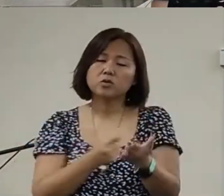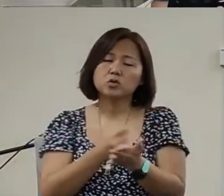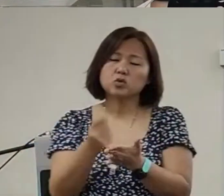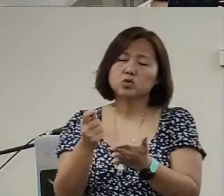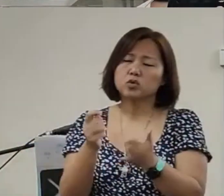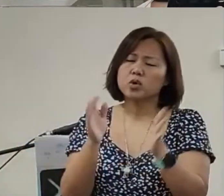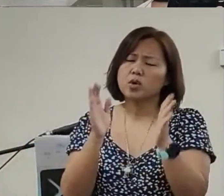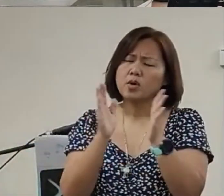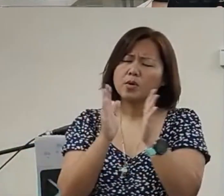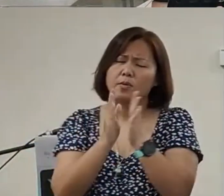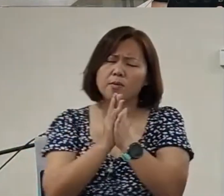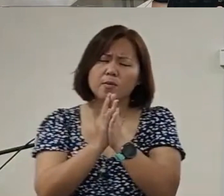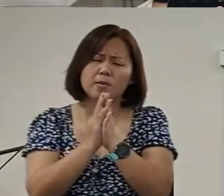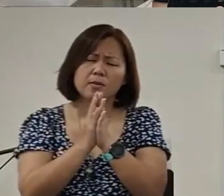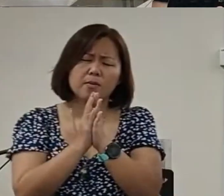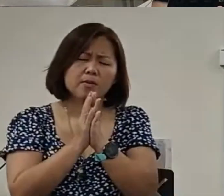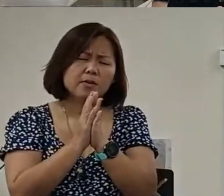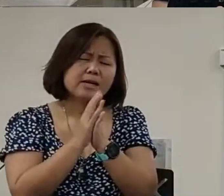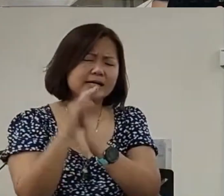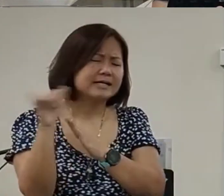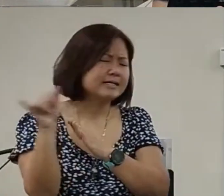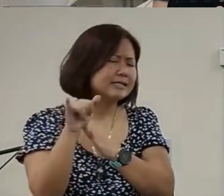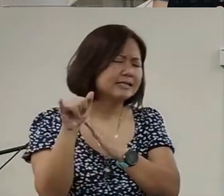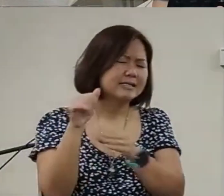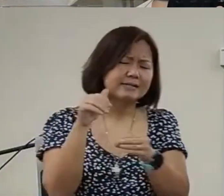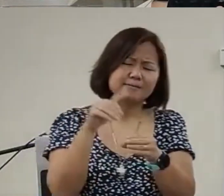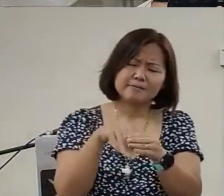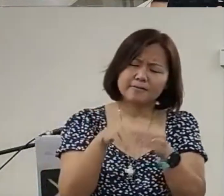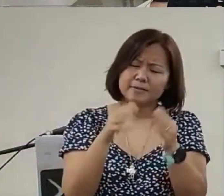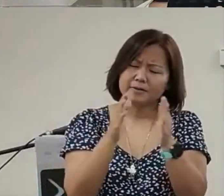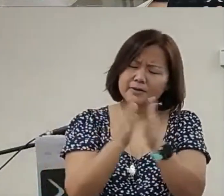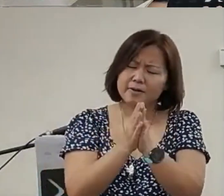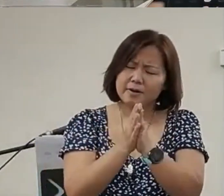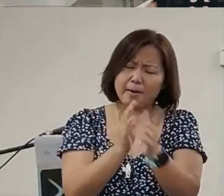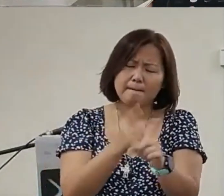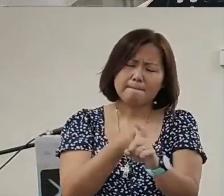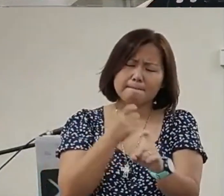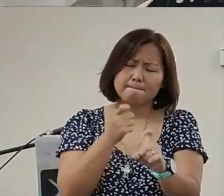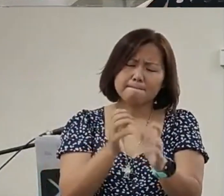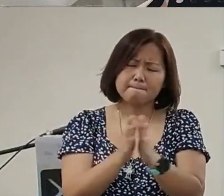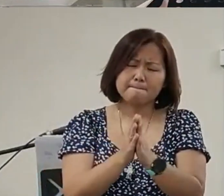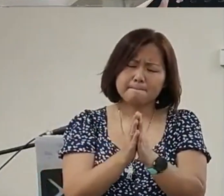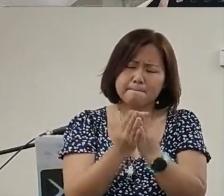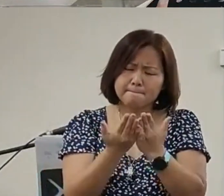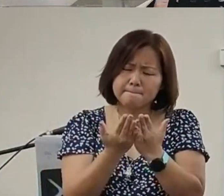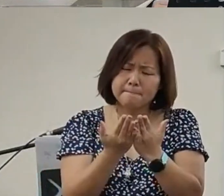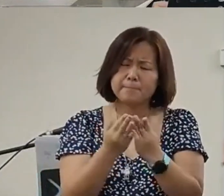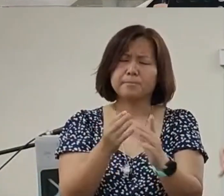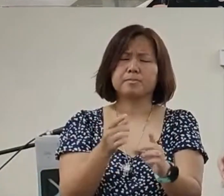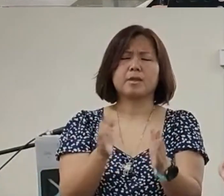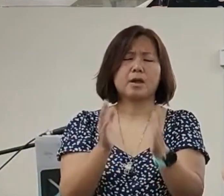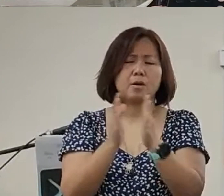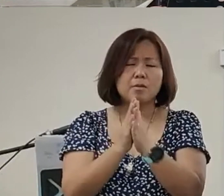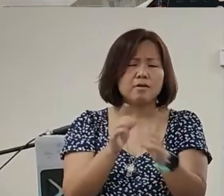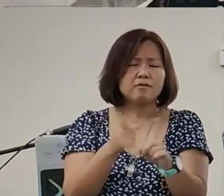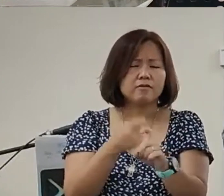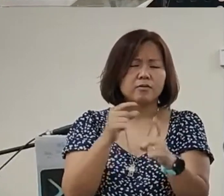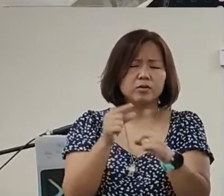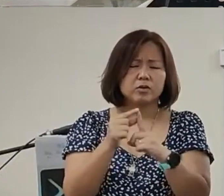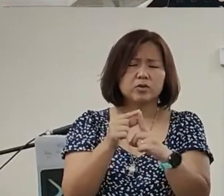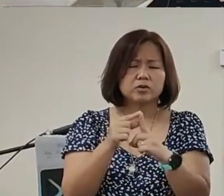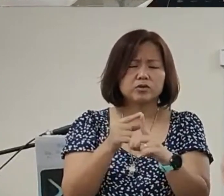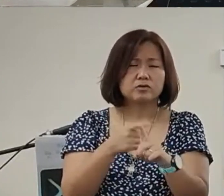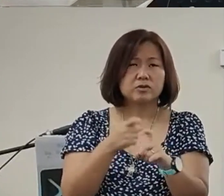praying in alignment from the bible itself you are praying from the bible from the words of the holy bible is